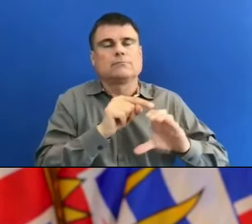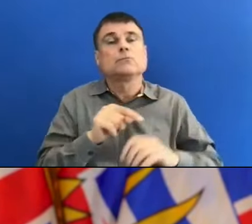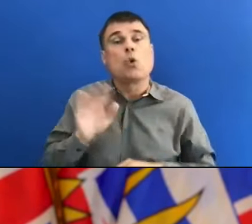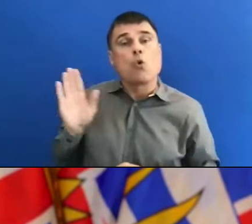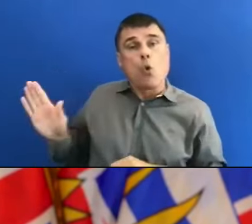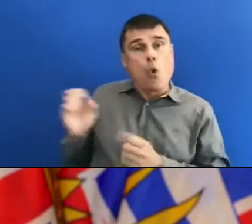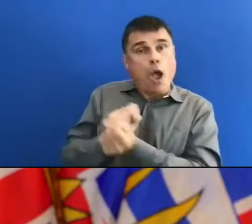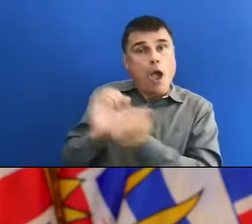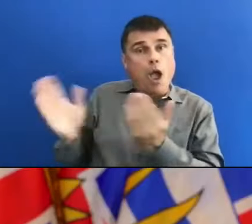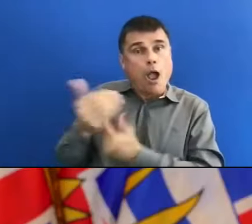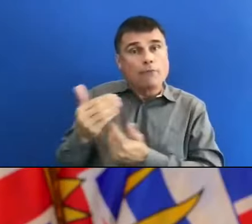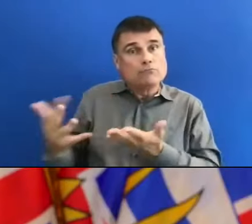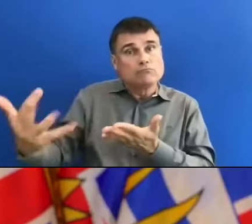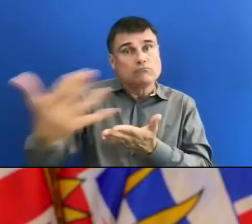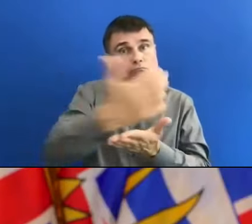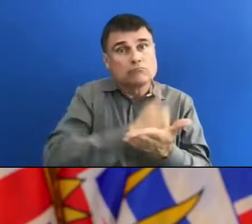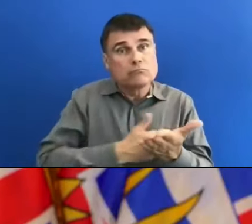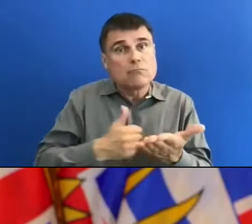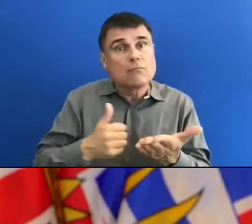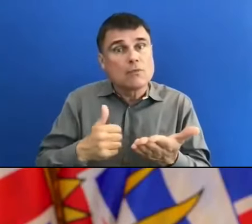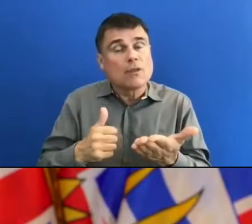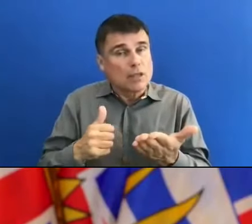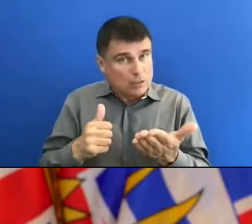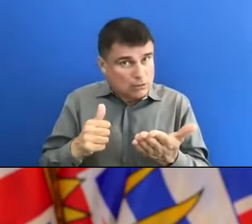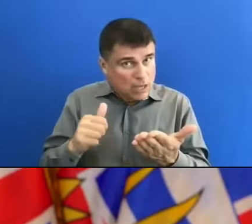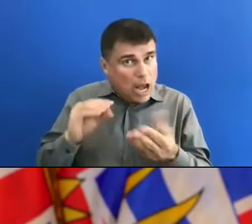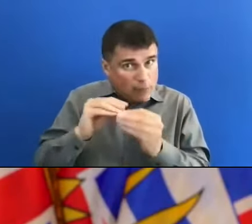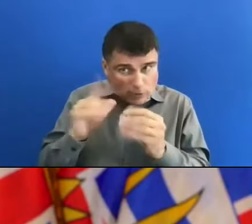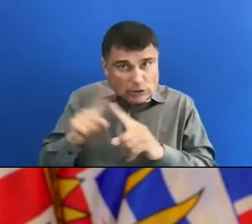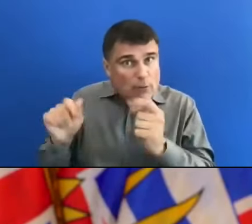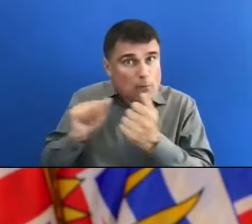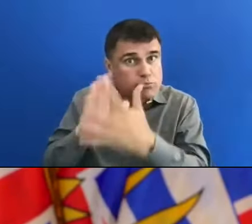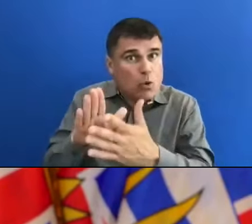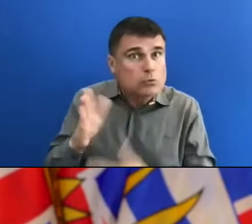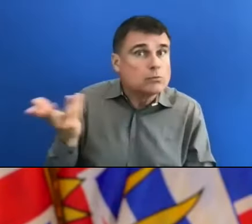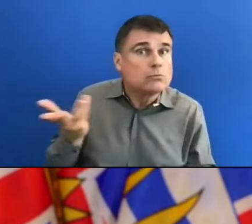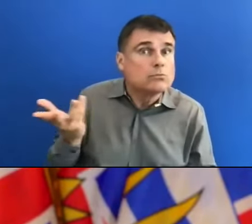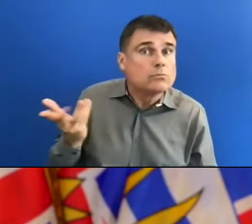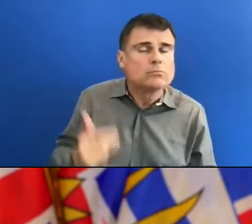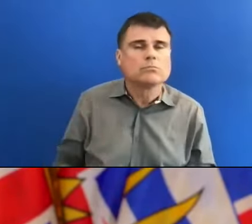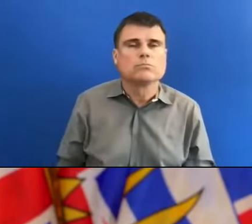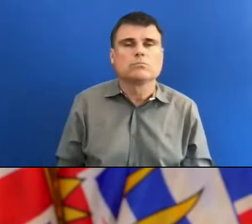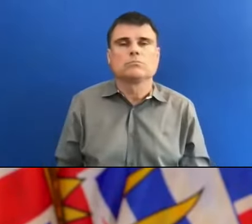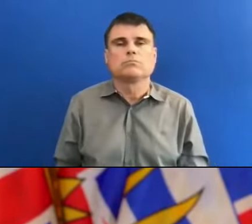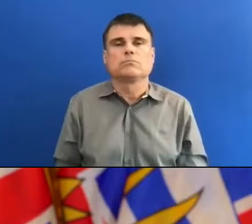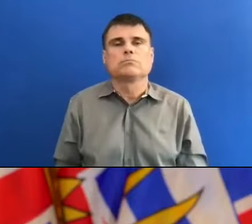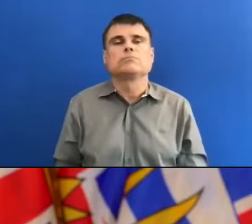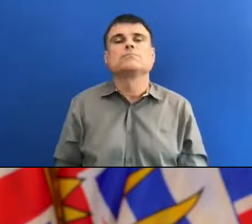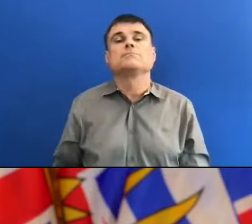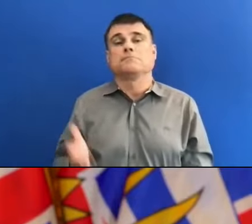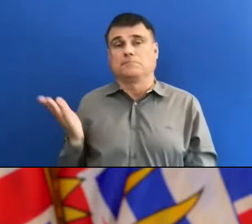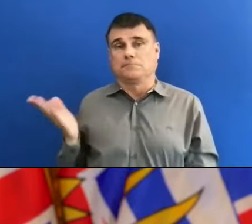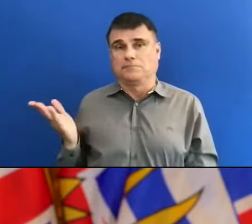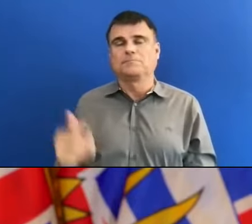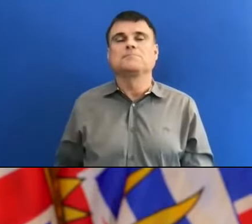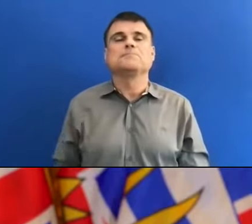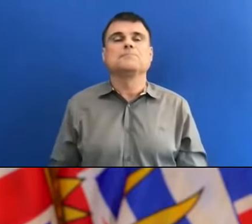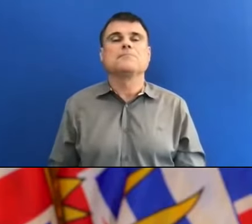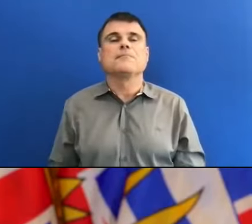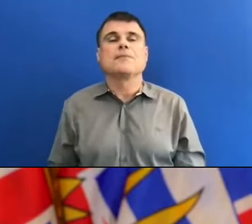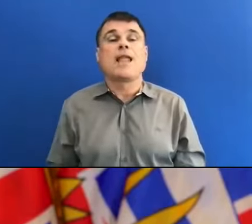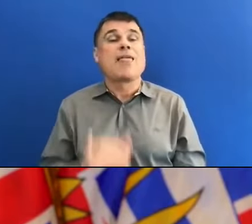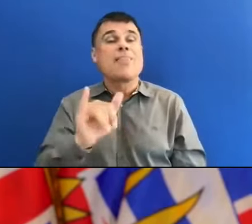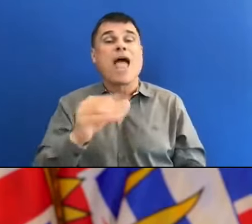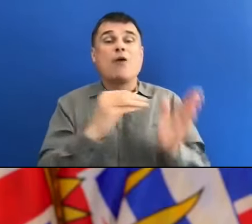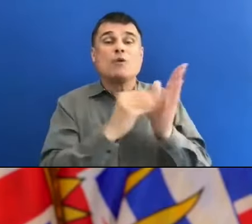So I think we need to take the half review with a grain of salt. Because we have, as we've presented a number of